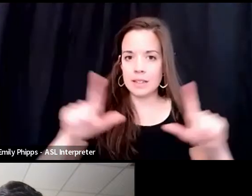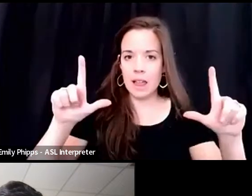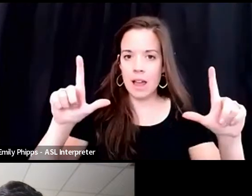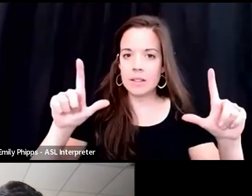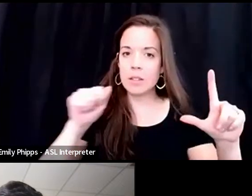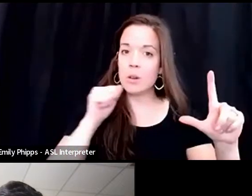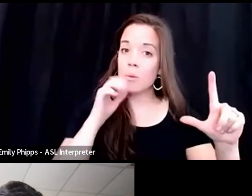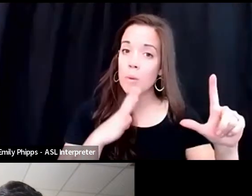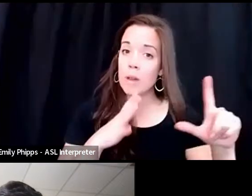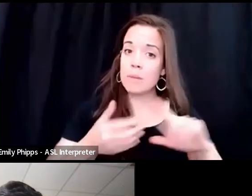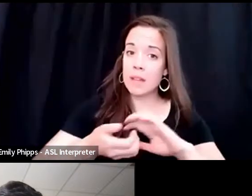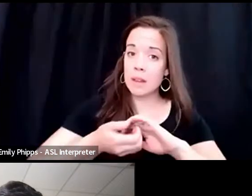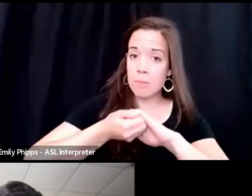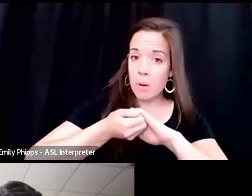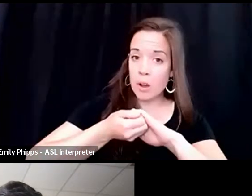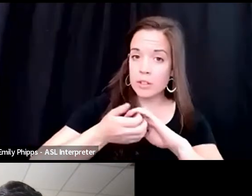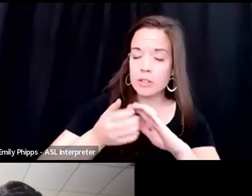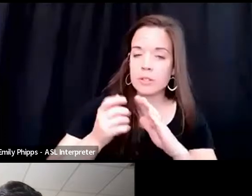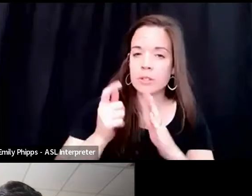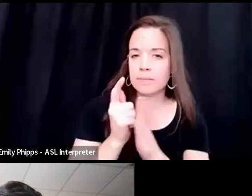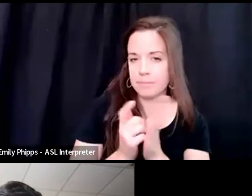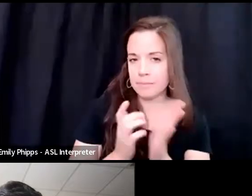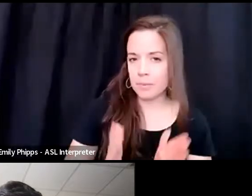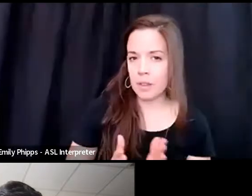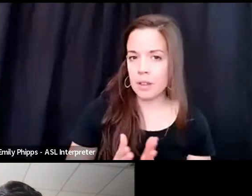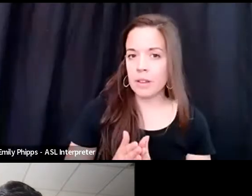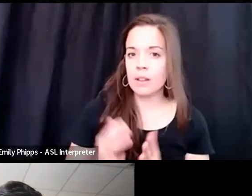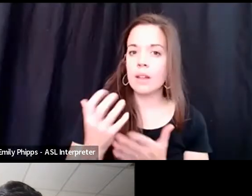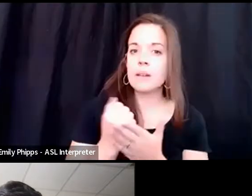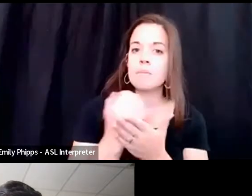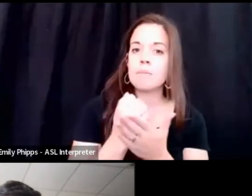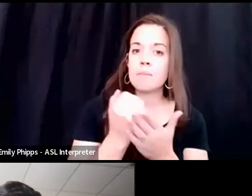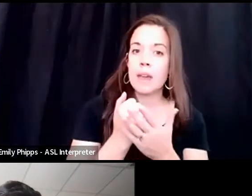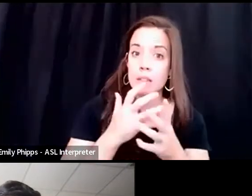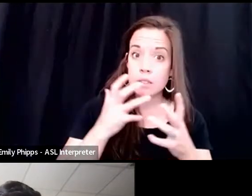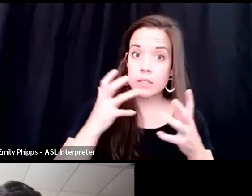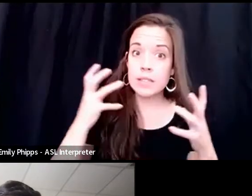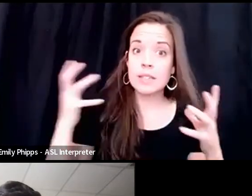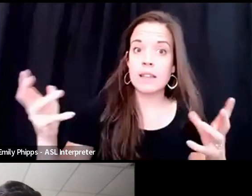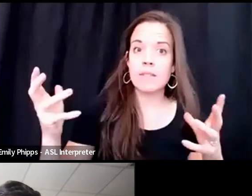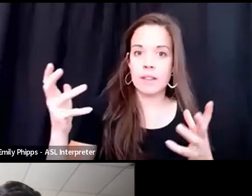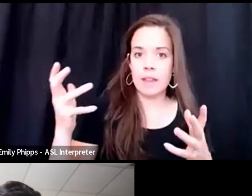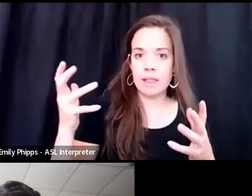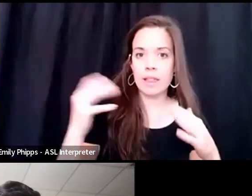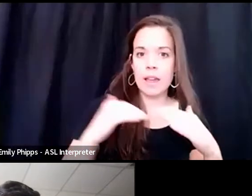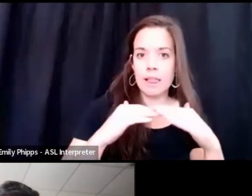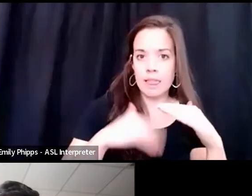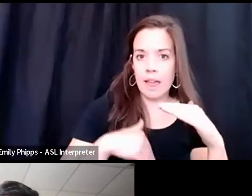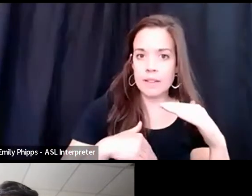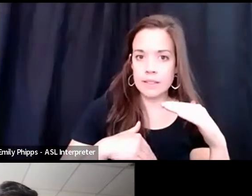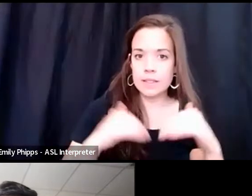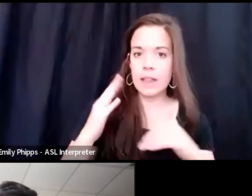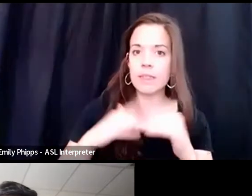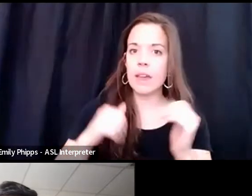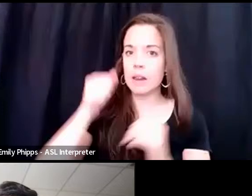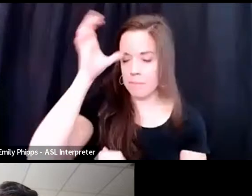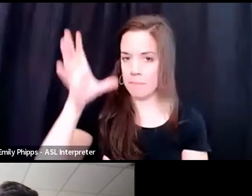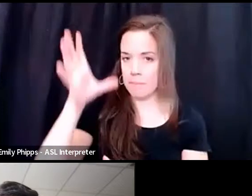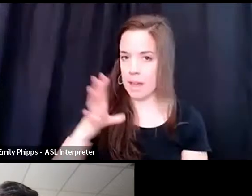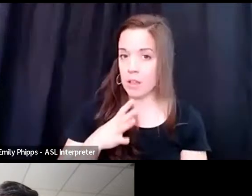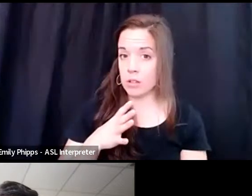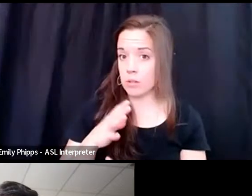partners make significantly less, um, than male partners who contribute the same.